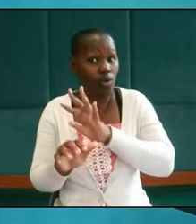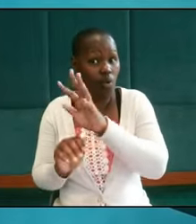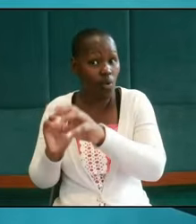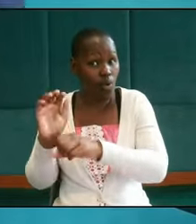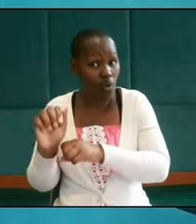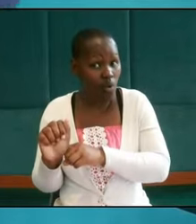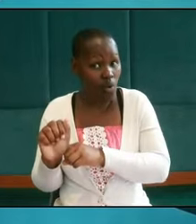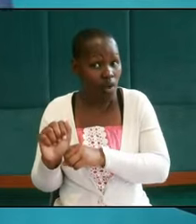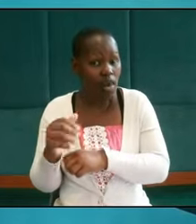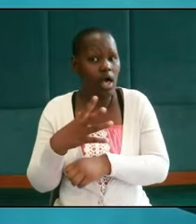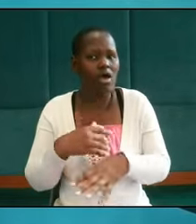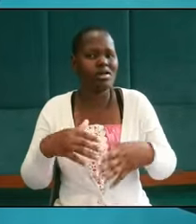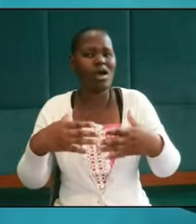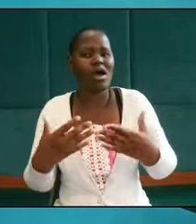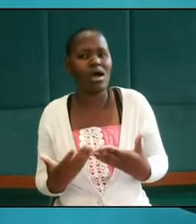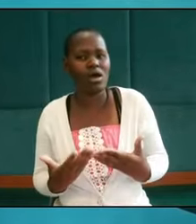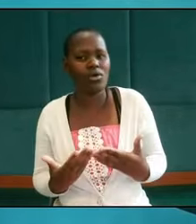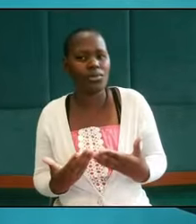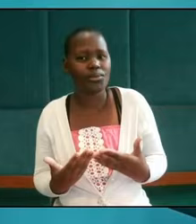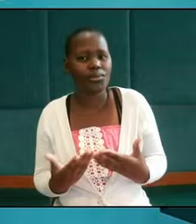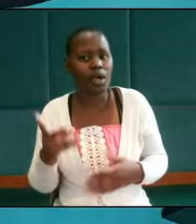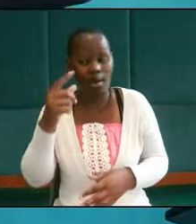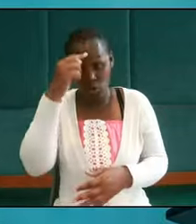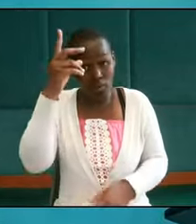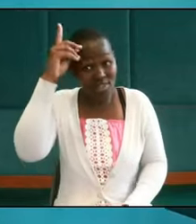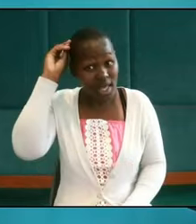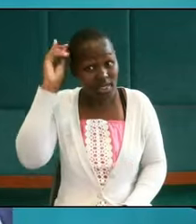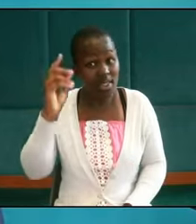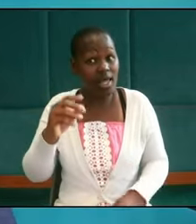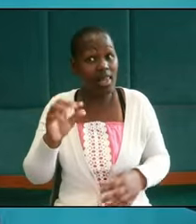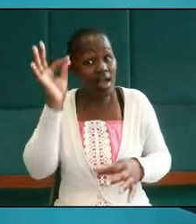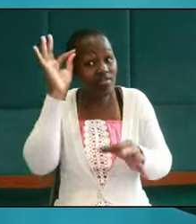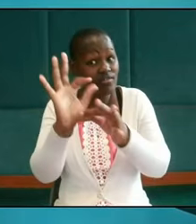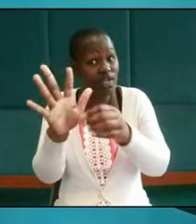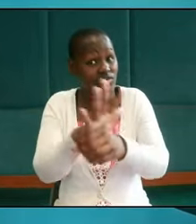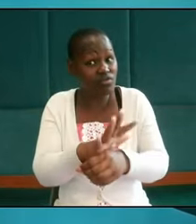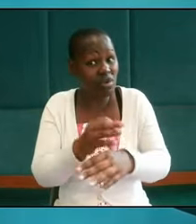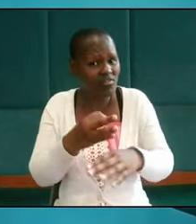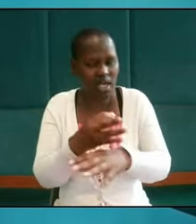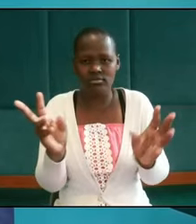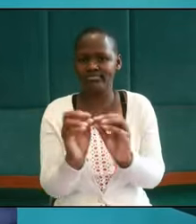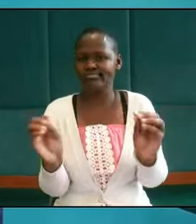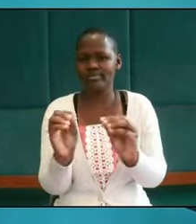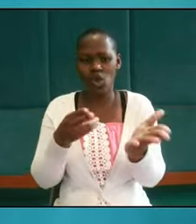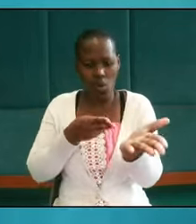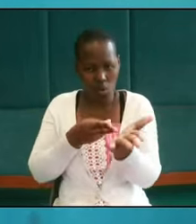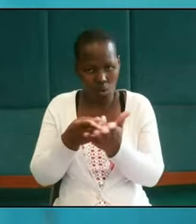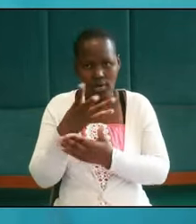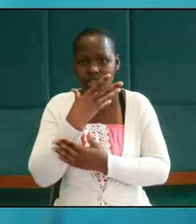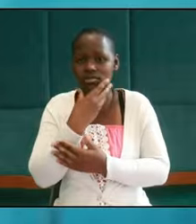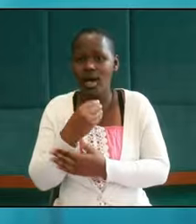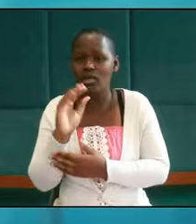and he somehow trusted that because Daniel was faithful and faultless a honest man he